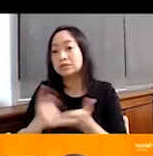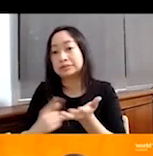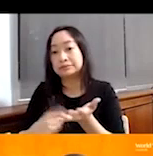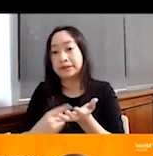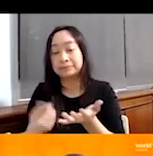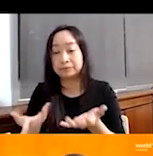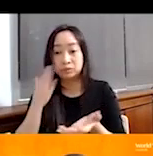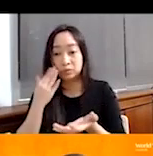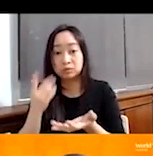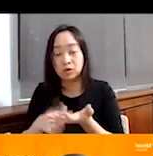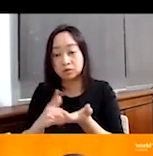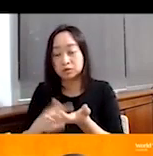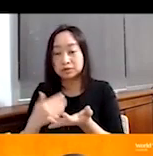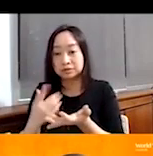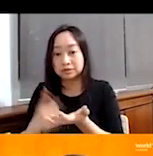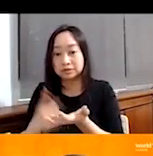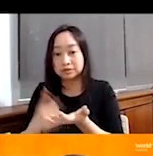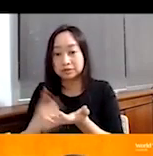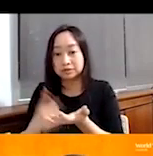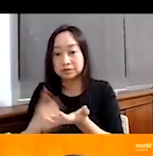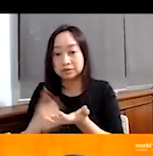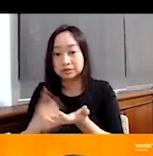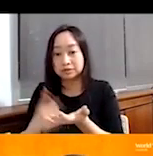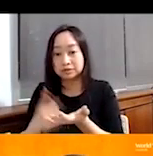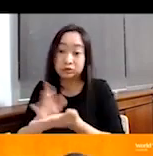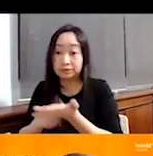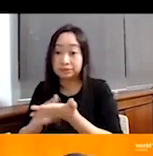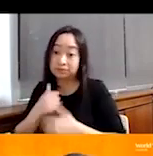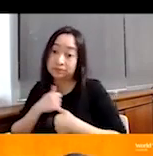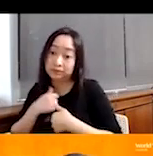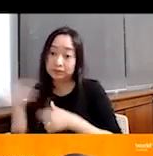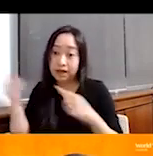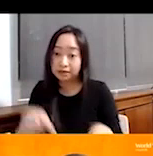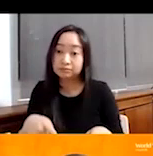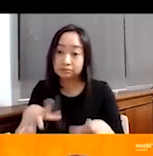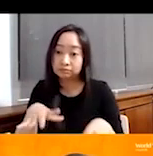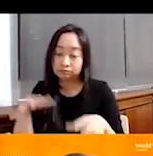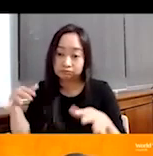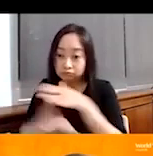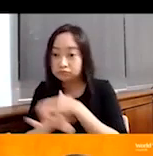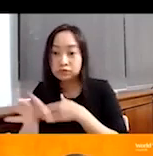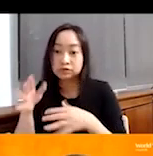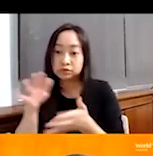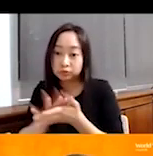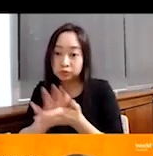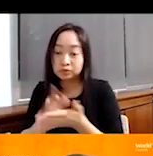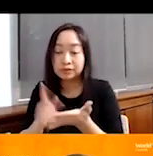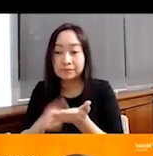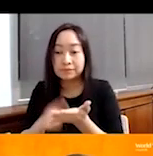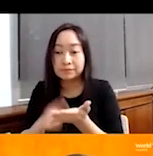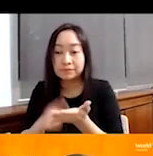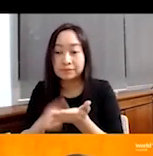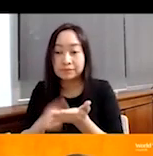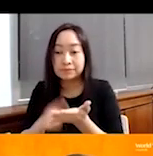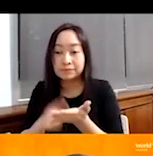And, you know, there's also been attacks on schools, either the case of the story that I told you about before, or sometimes even settlers